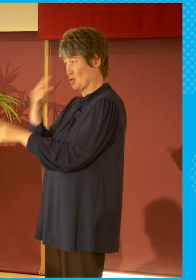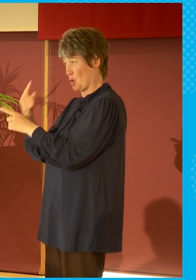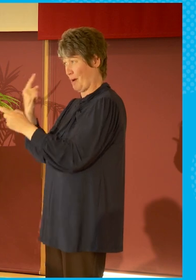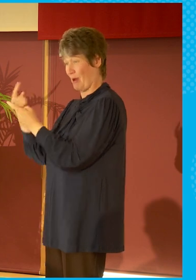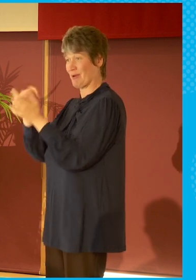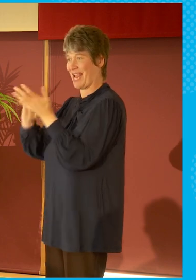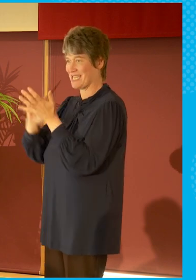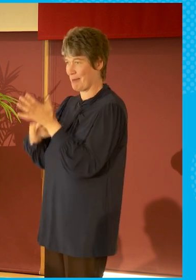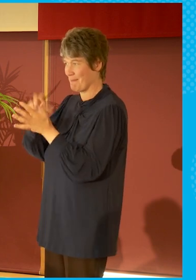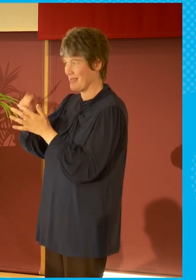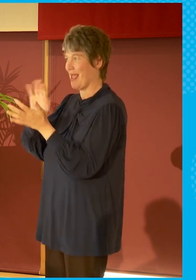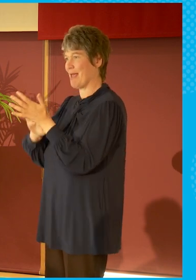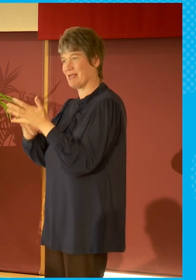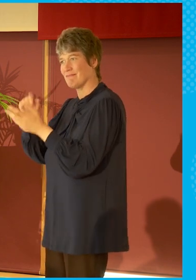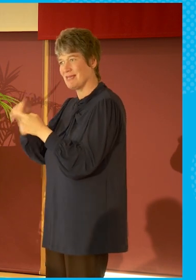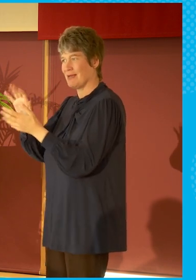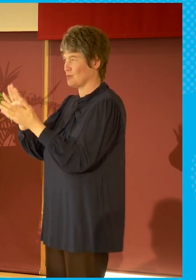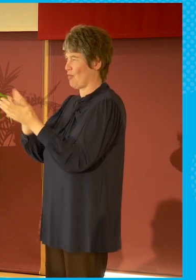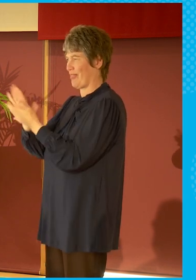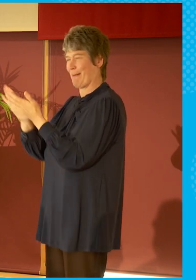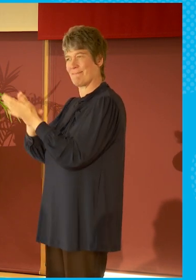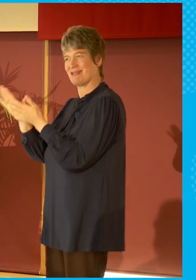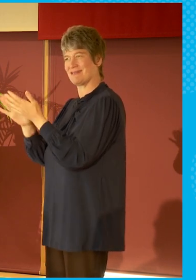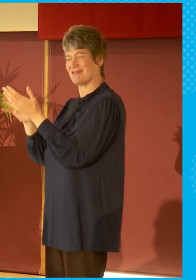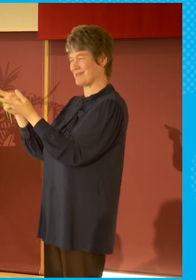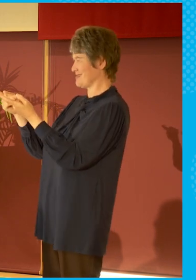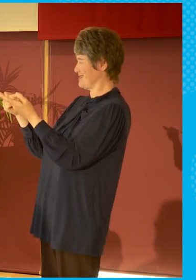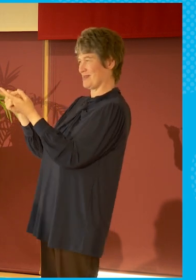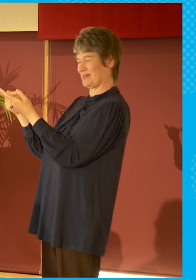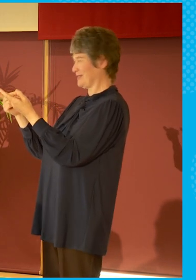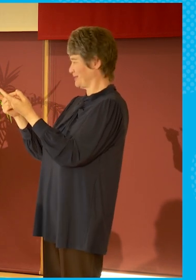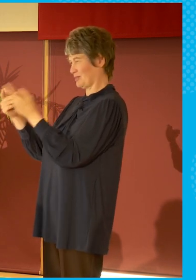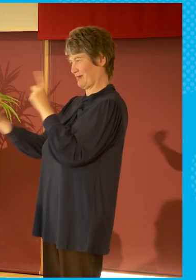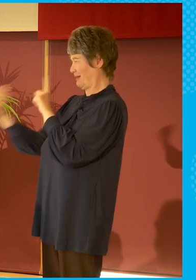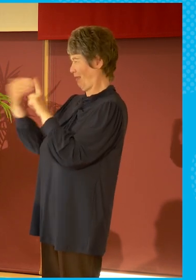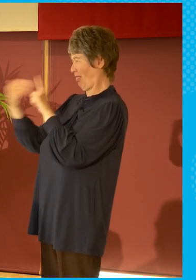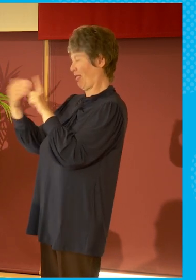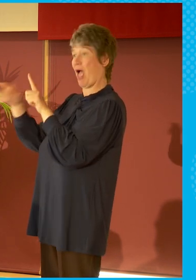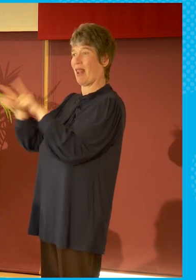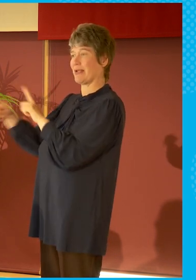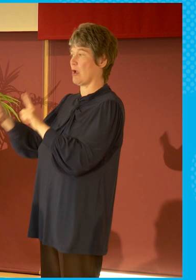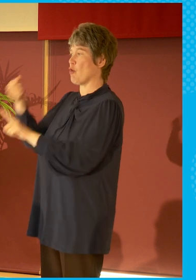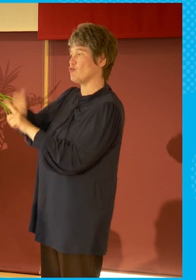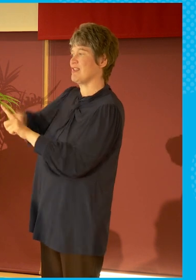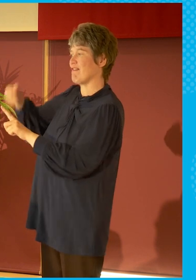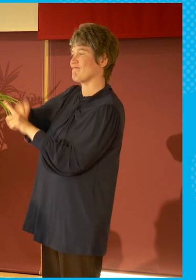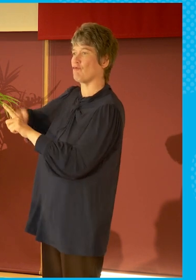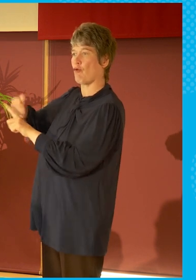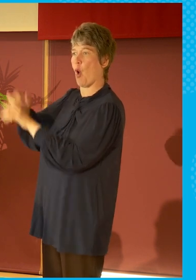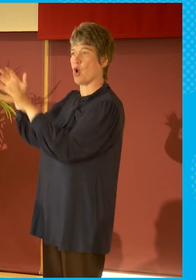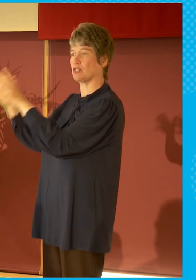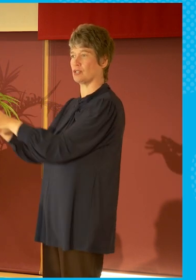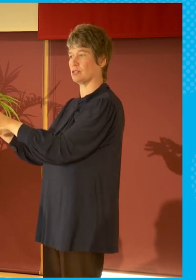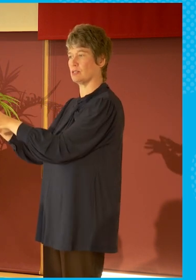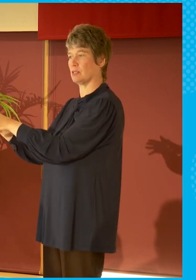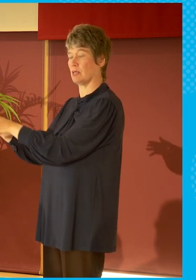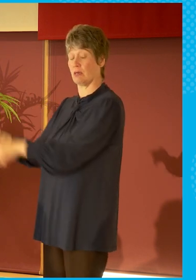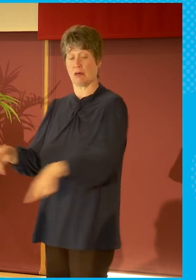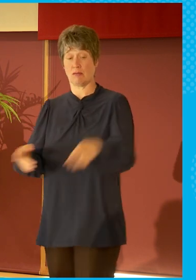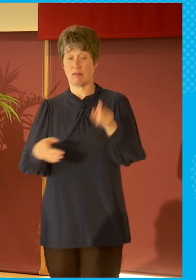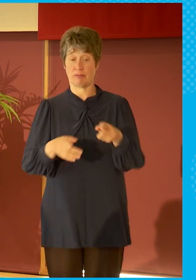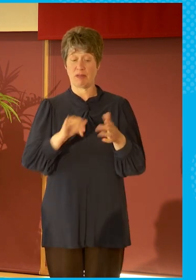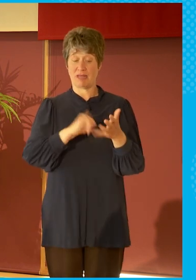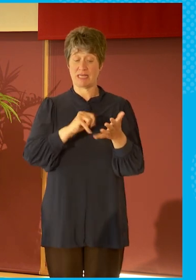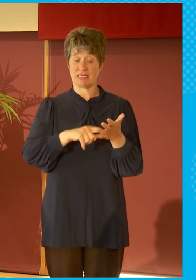world through, through one particular prism on your social media, it serves you more and more of that thing. And then you maybe turn on STV News or The Nine or Reporting